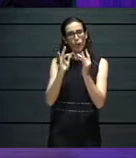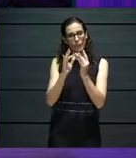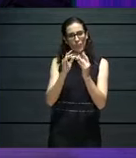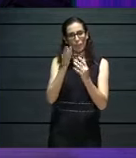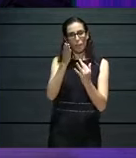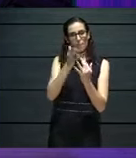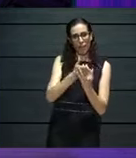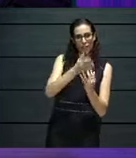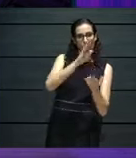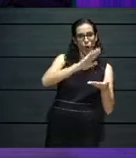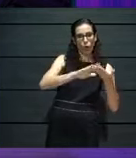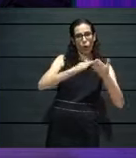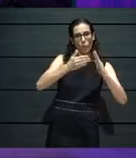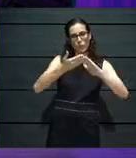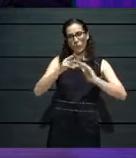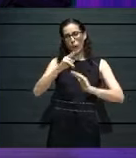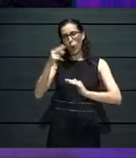community.